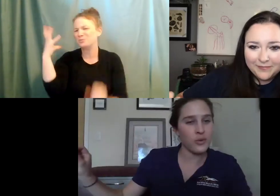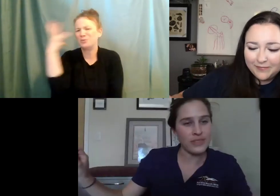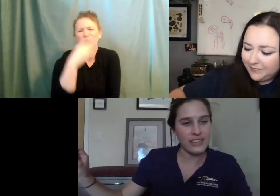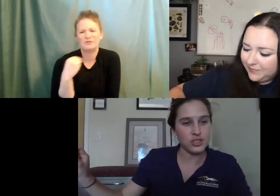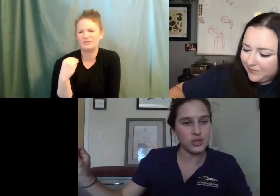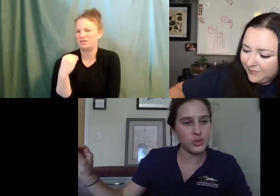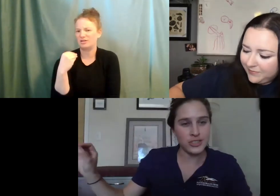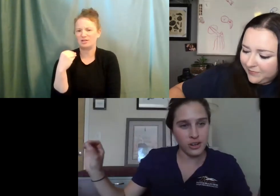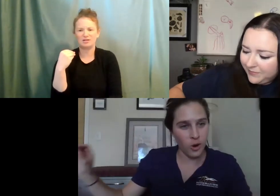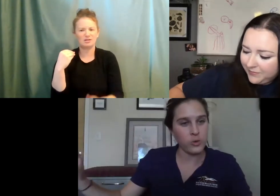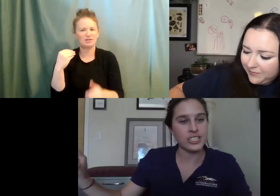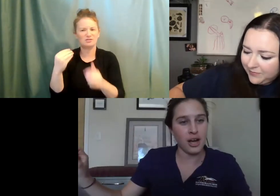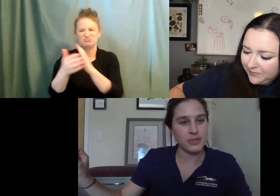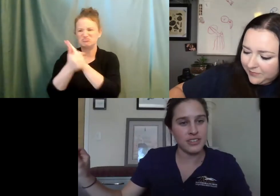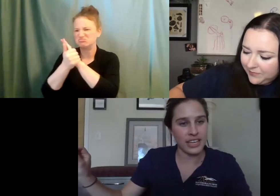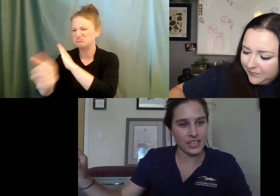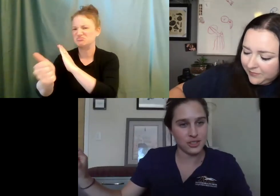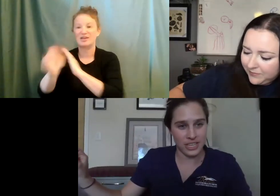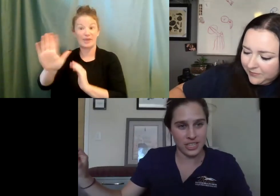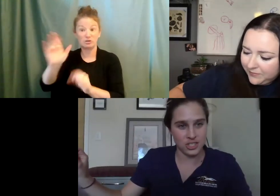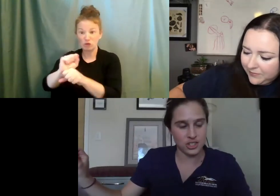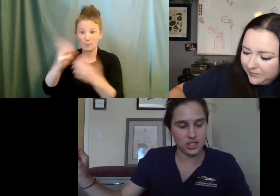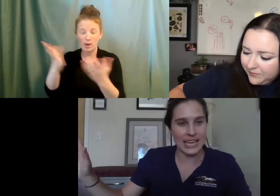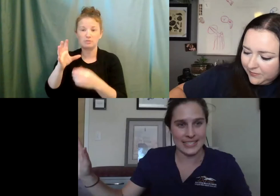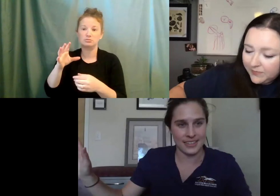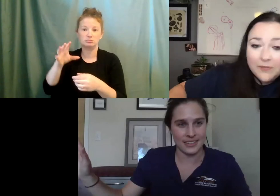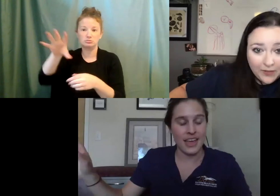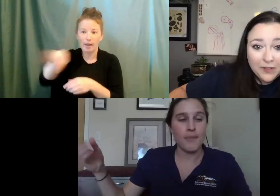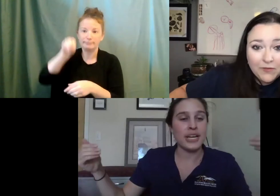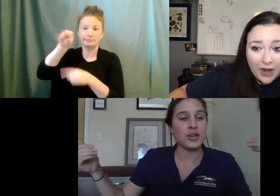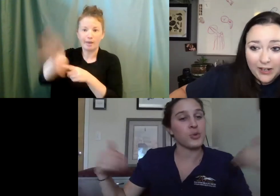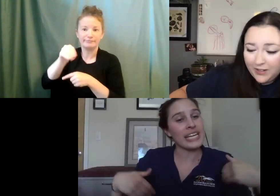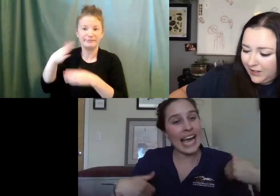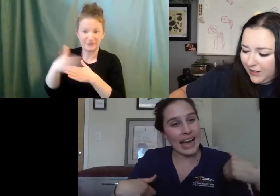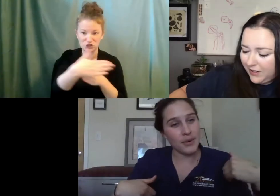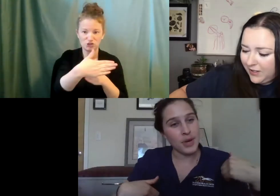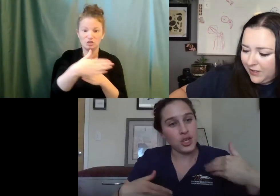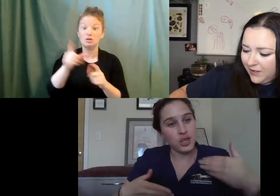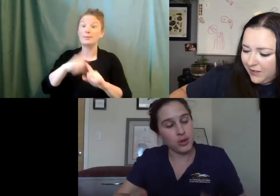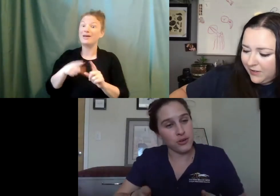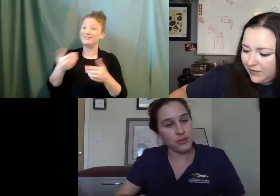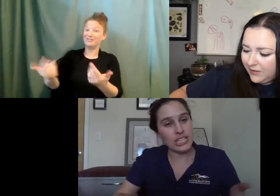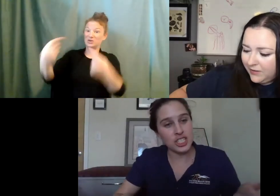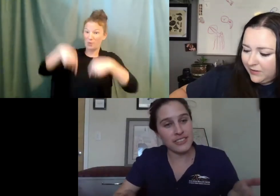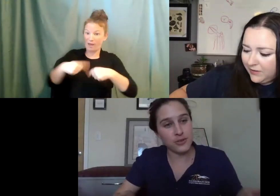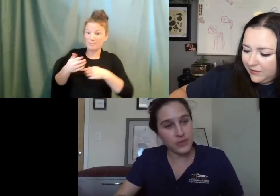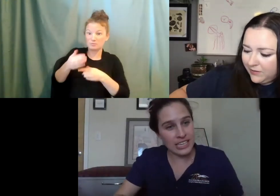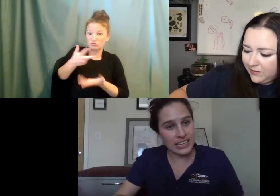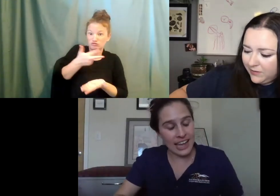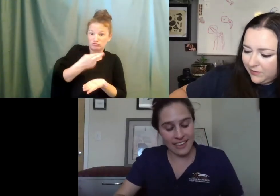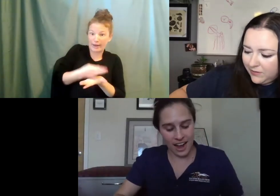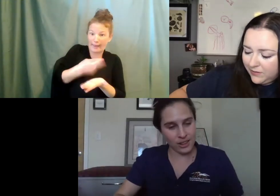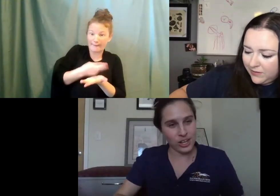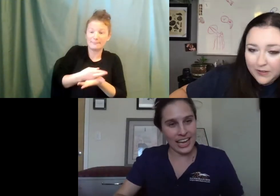They're great at what they do, which their only job is to catch fish. Amazing. But in rehab, you put a fish at their